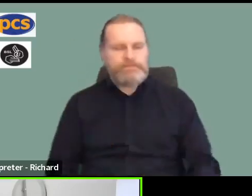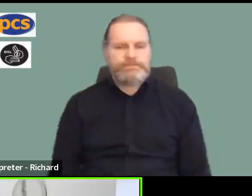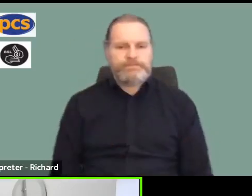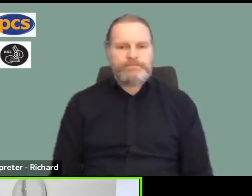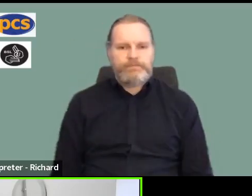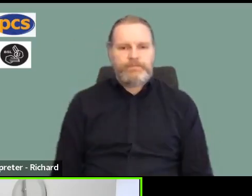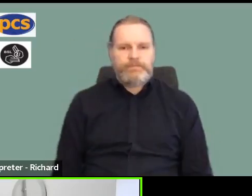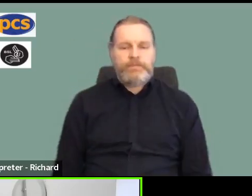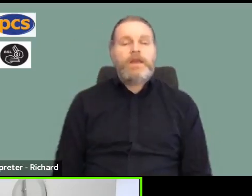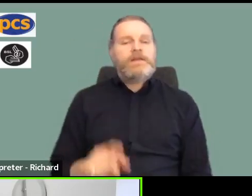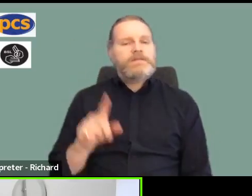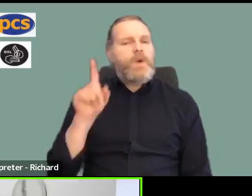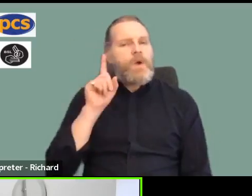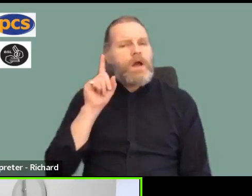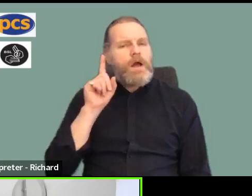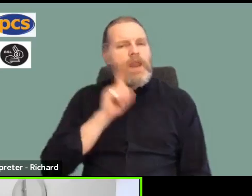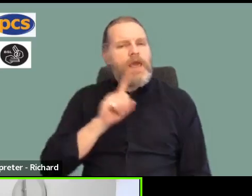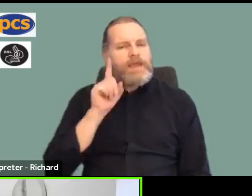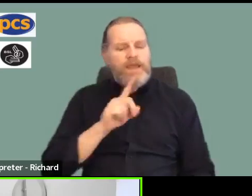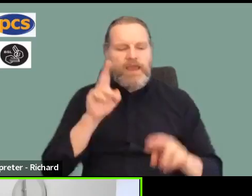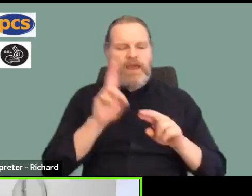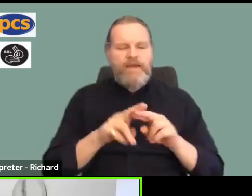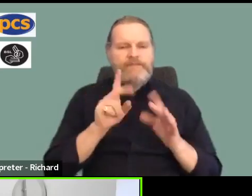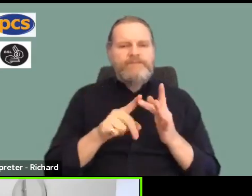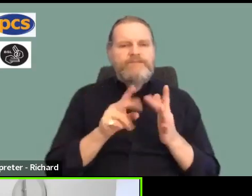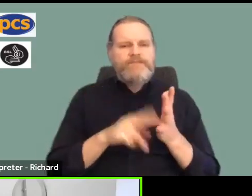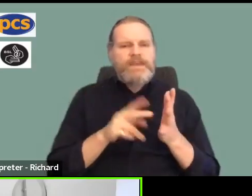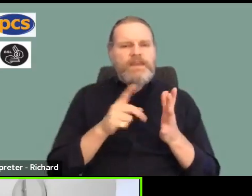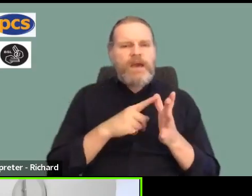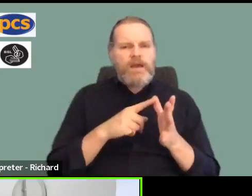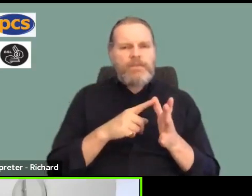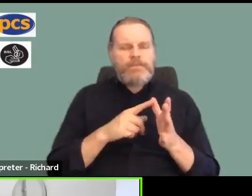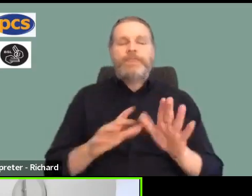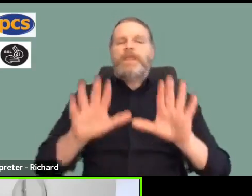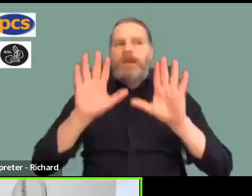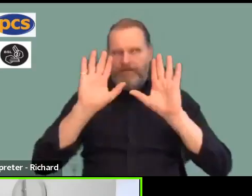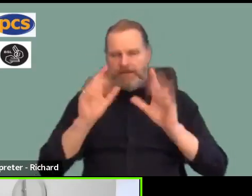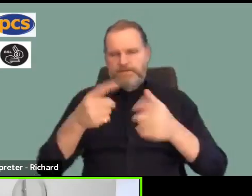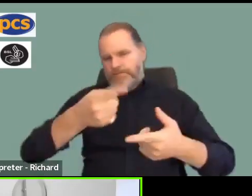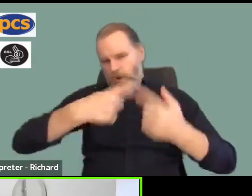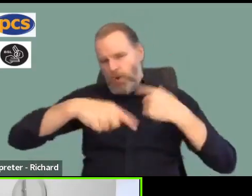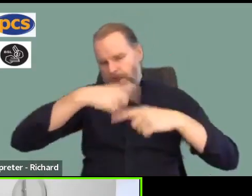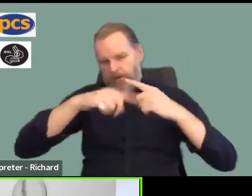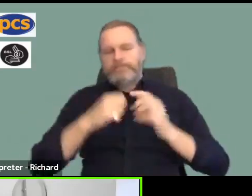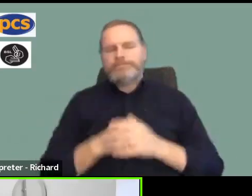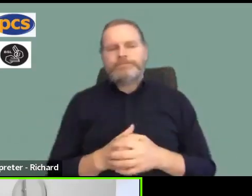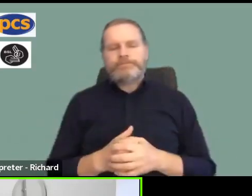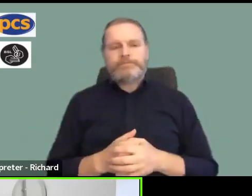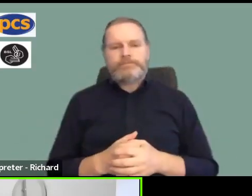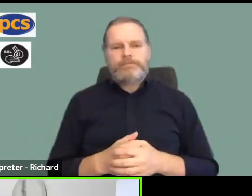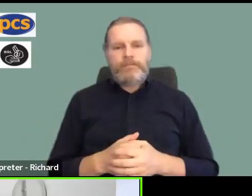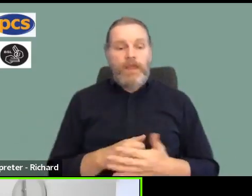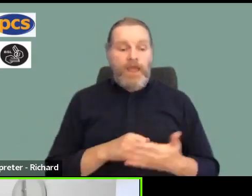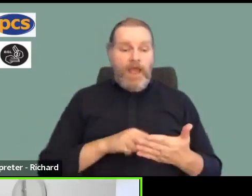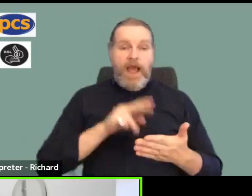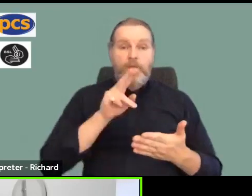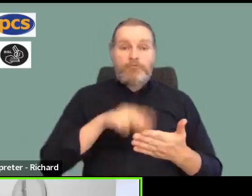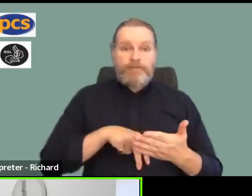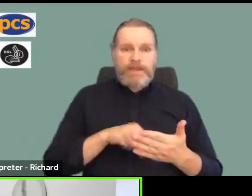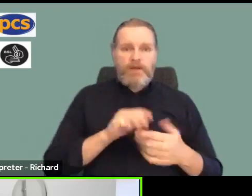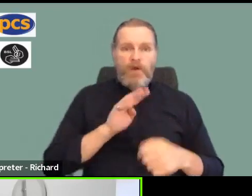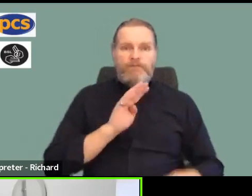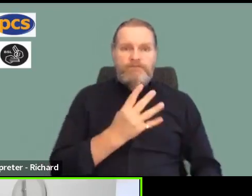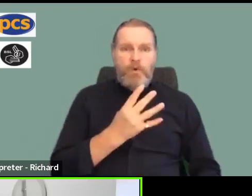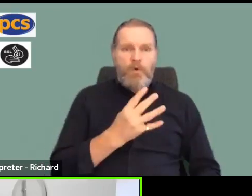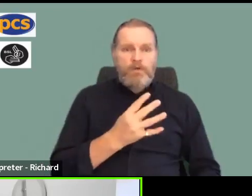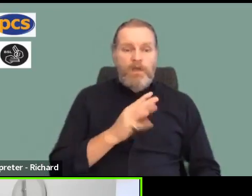Fina asks, my members are asking how many, what I'll do just for clarity. I'll probably read four or five questions out,